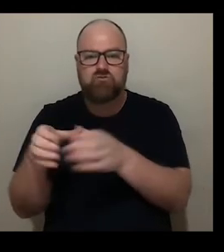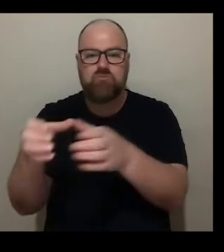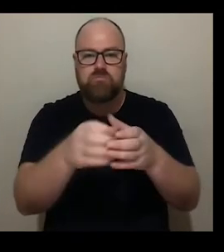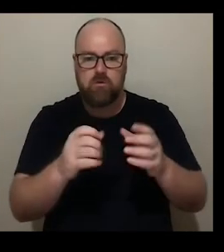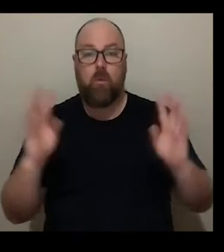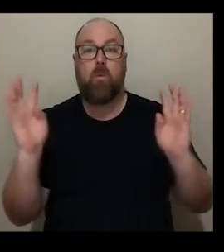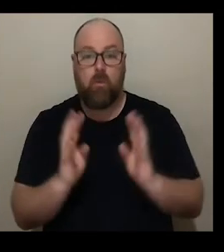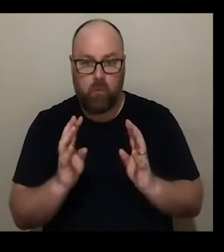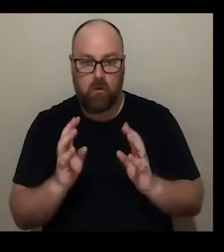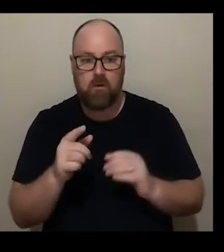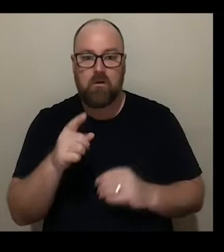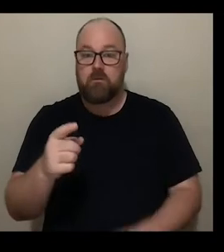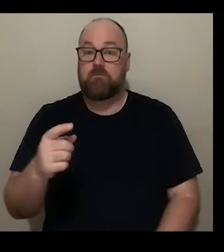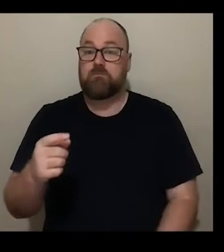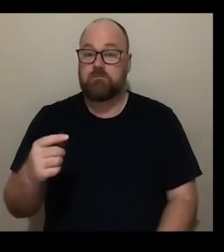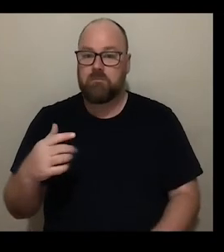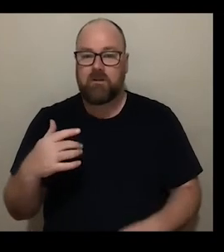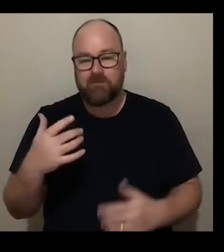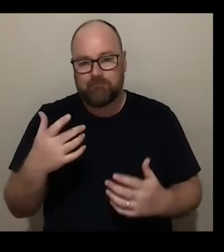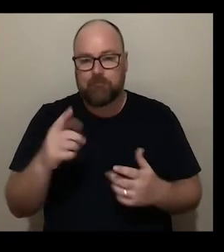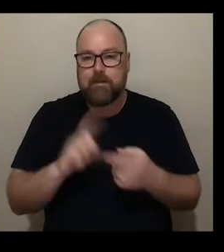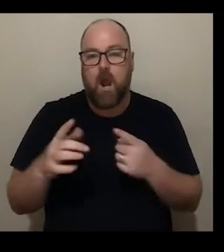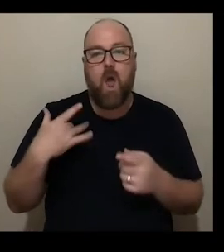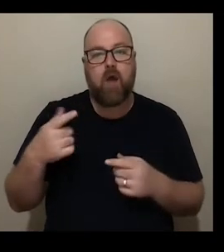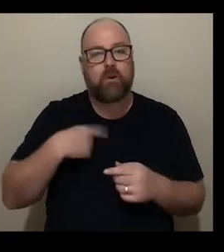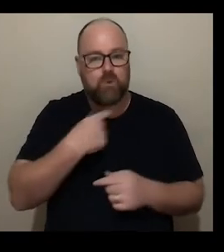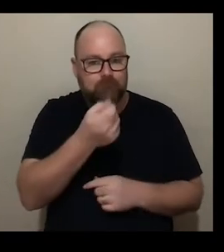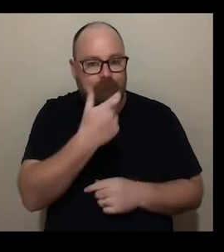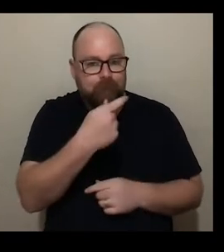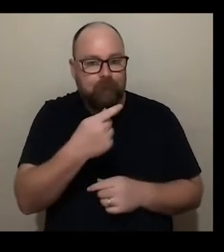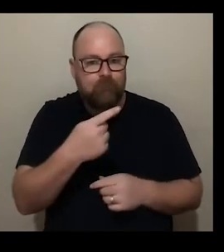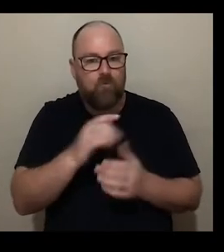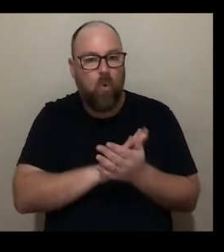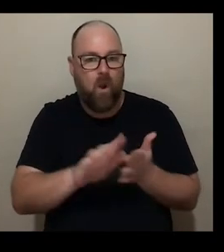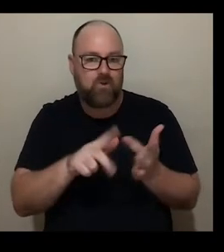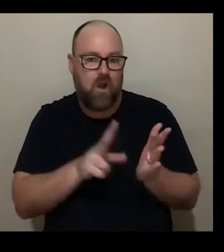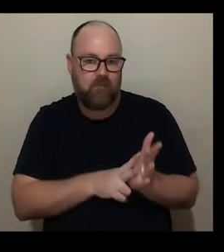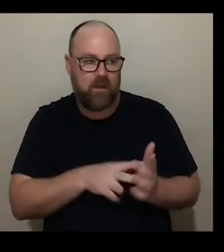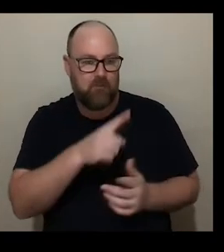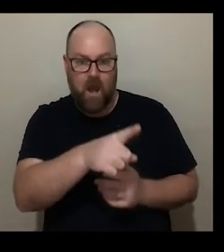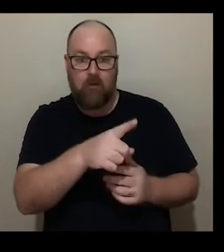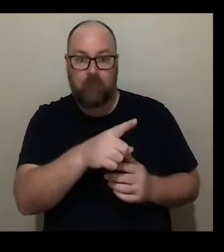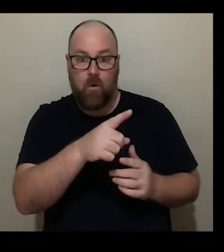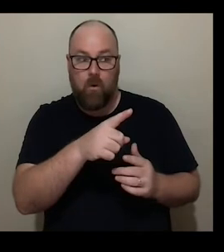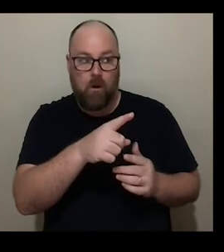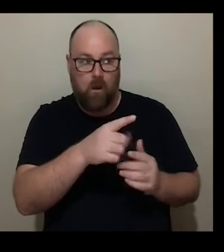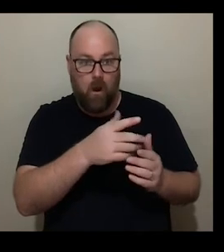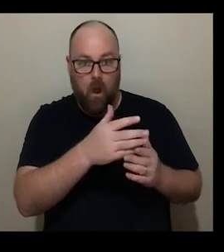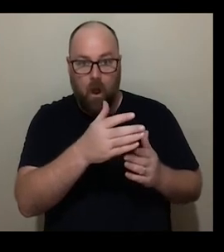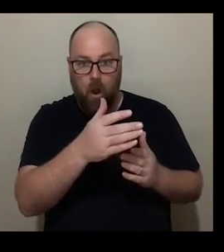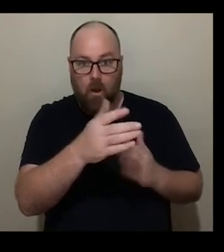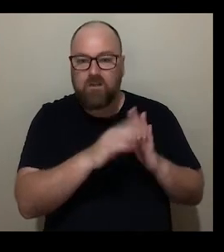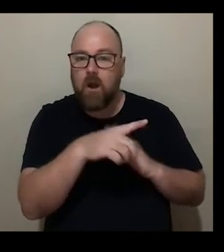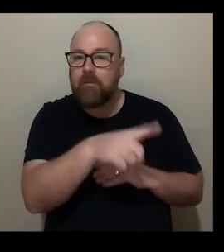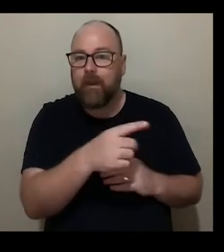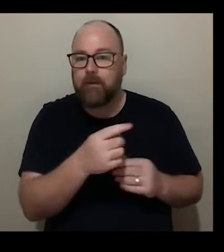are all kept alive by antiretroviral treatments and for a long time they hadn't had any medication so there wasn't necessarily